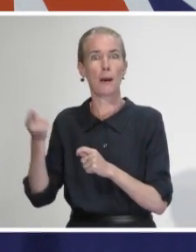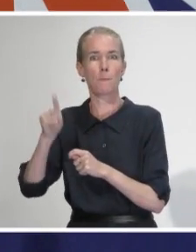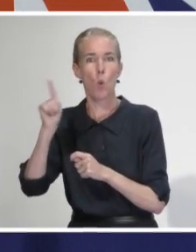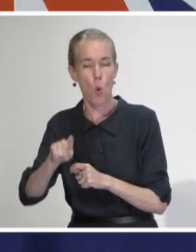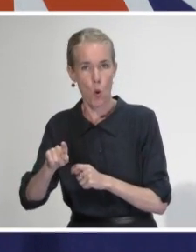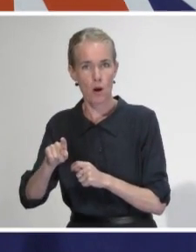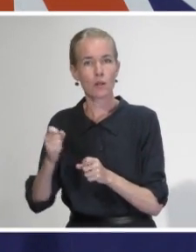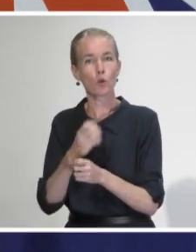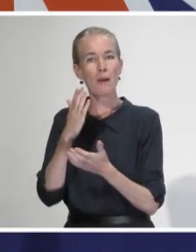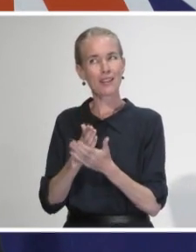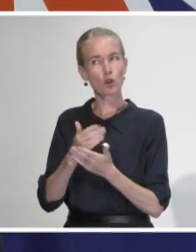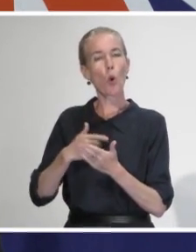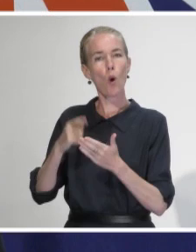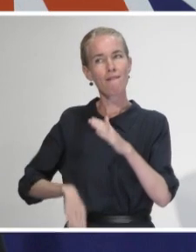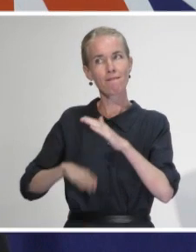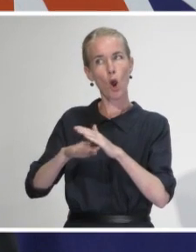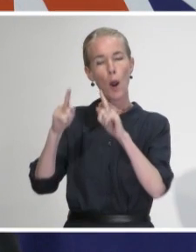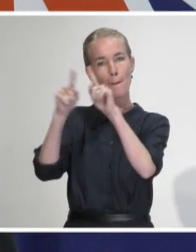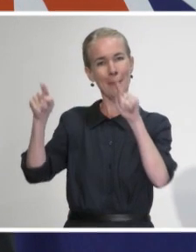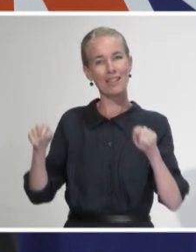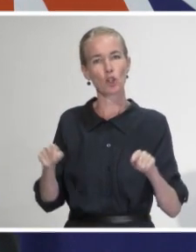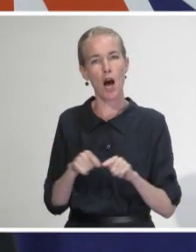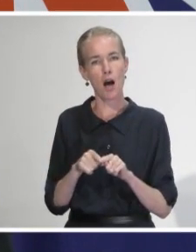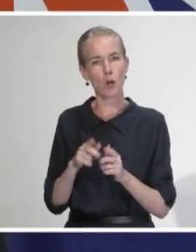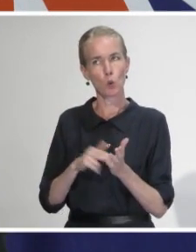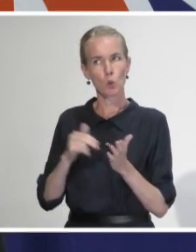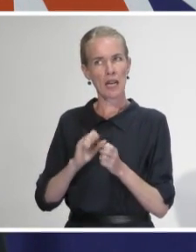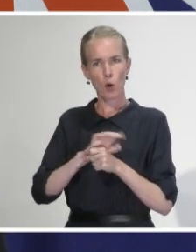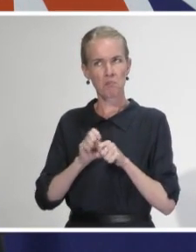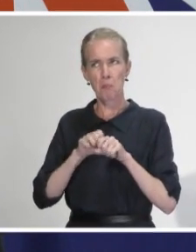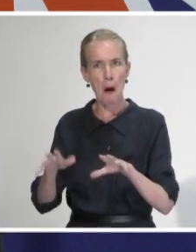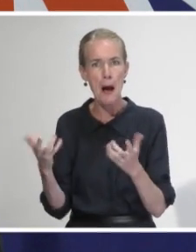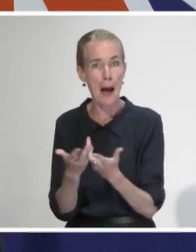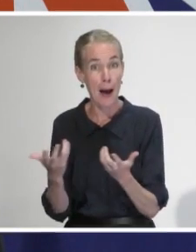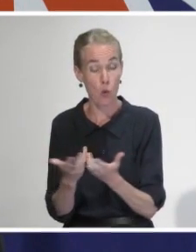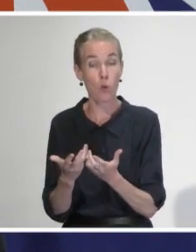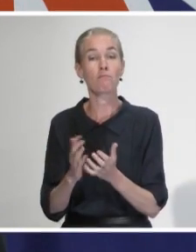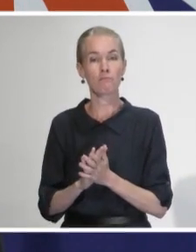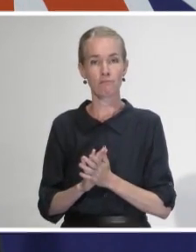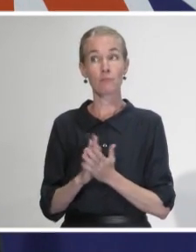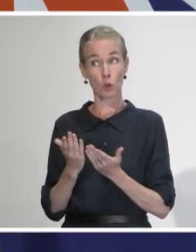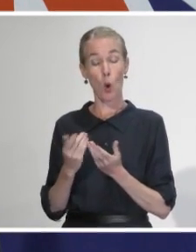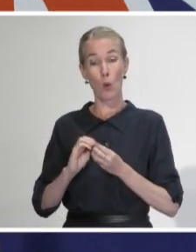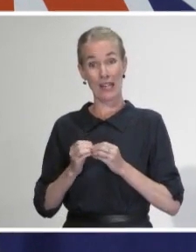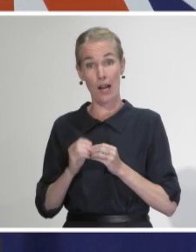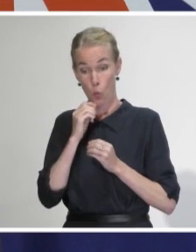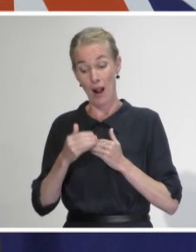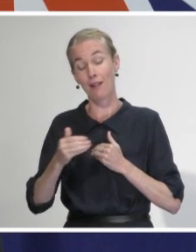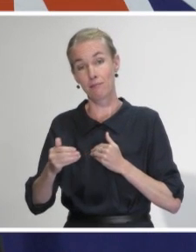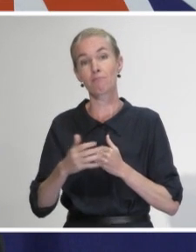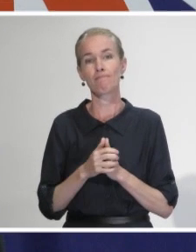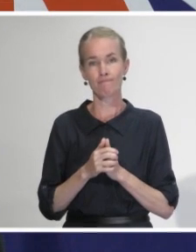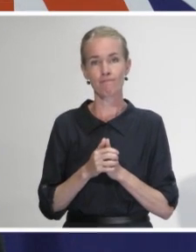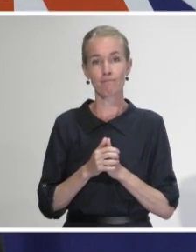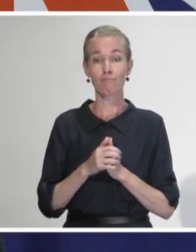make sure we are not missing cases out there. So that will be happening over the coming week or two. So yes it's encouraging that we